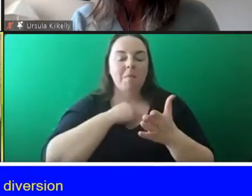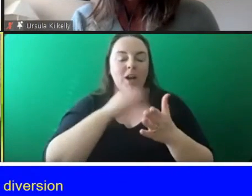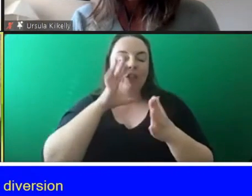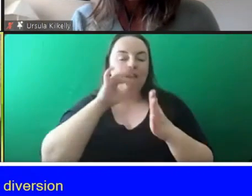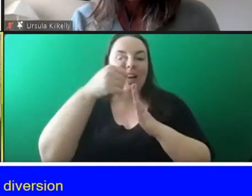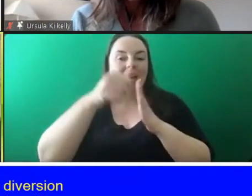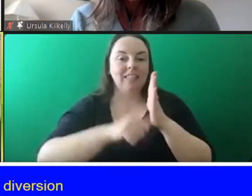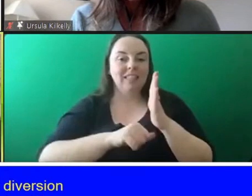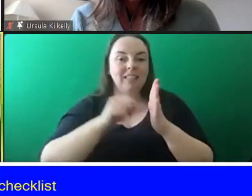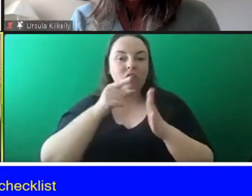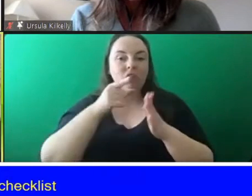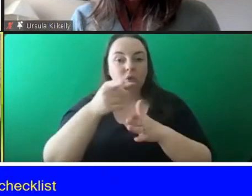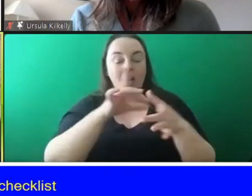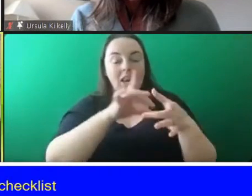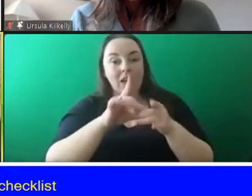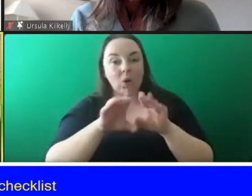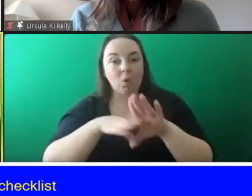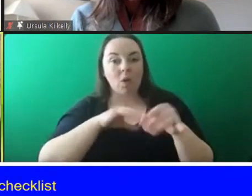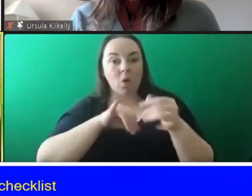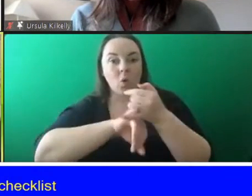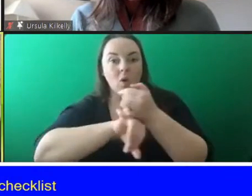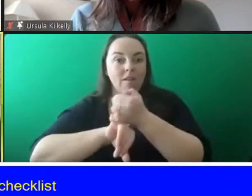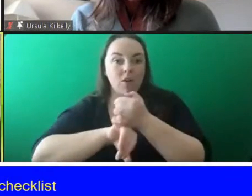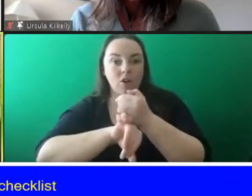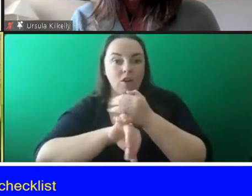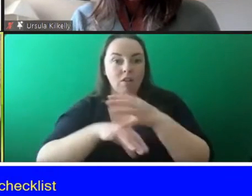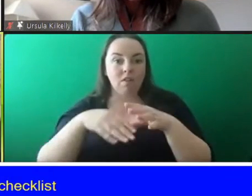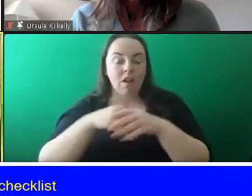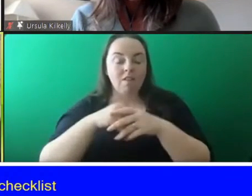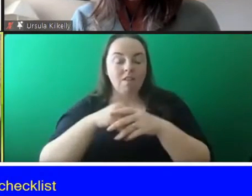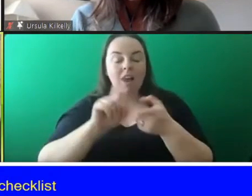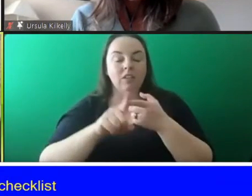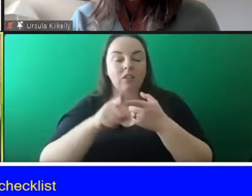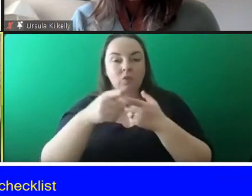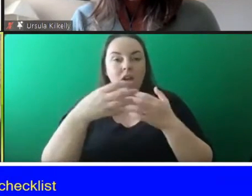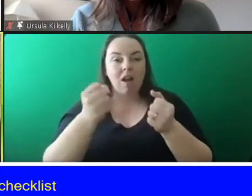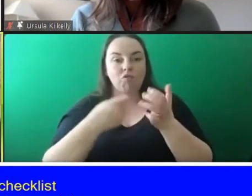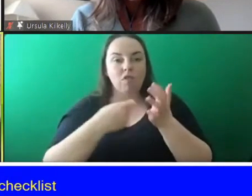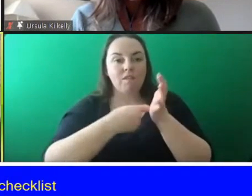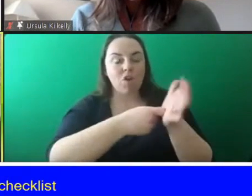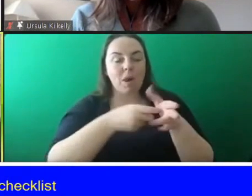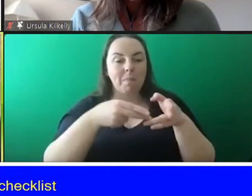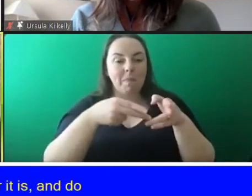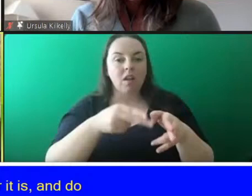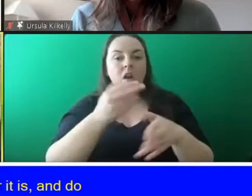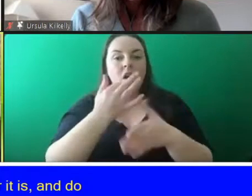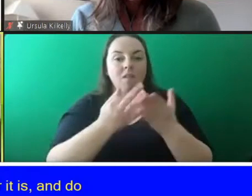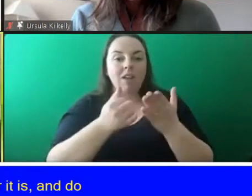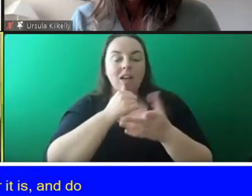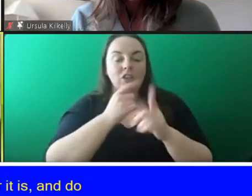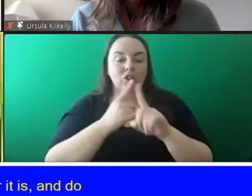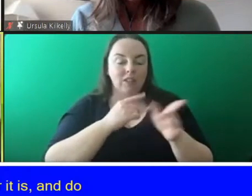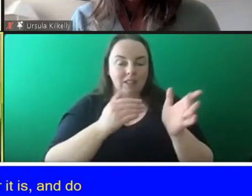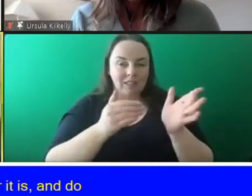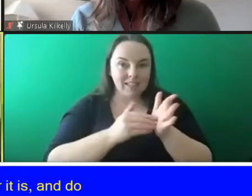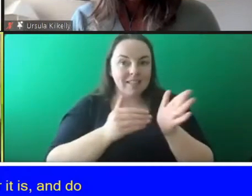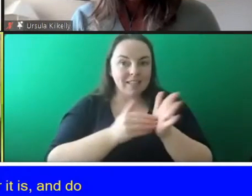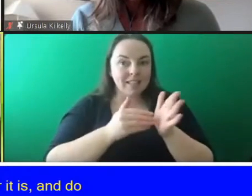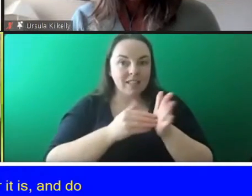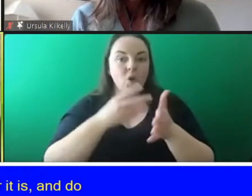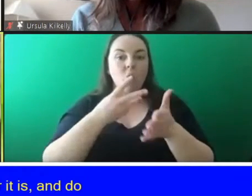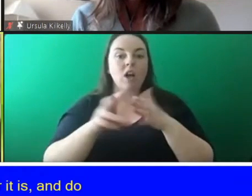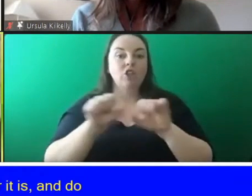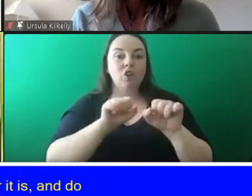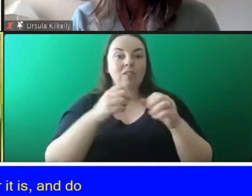do you link in with with whoever it is and do you have referral pathways the answer is yes we do when those services